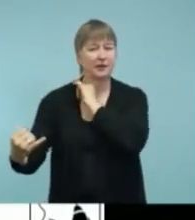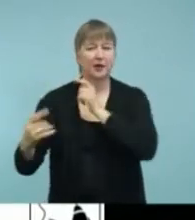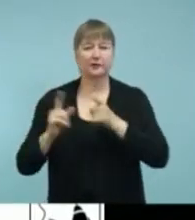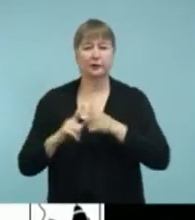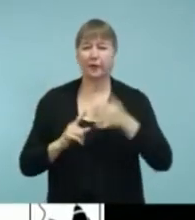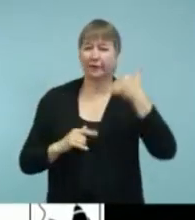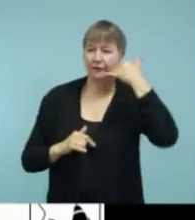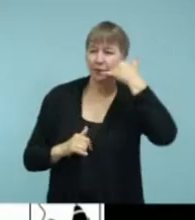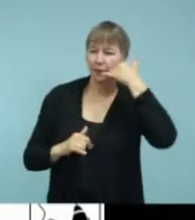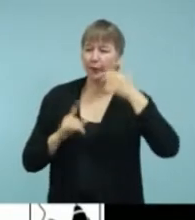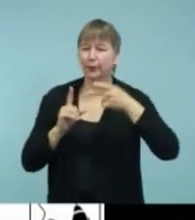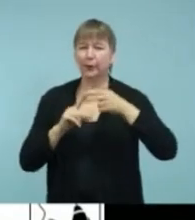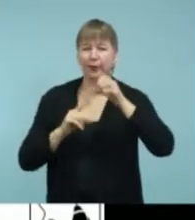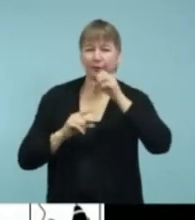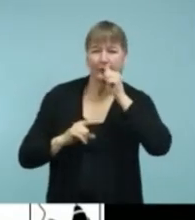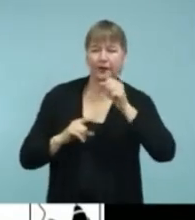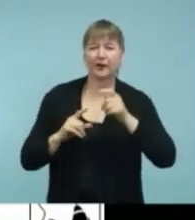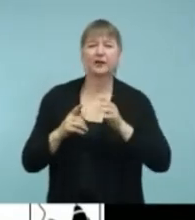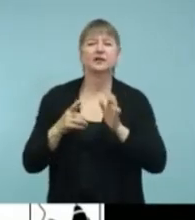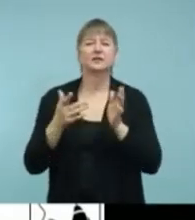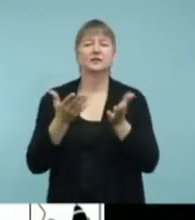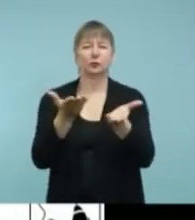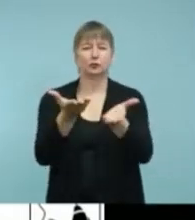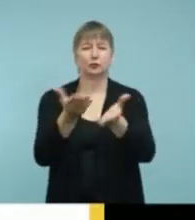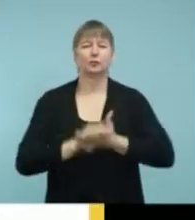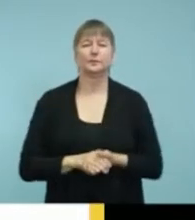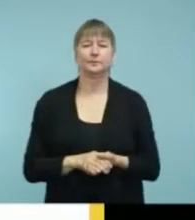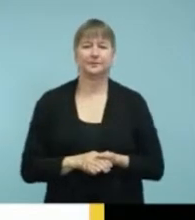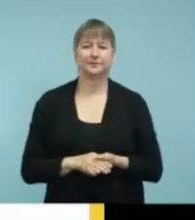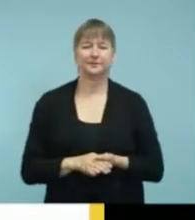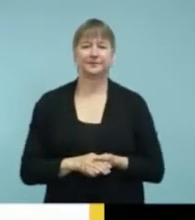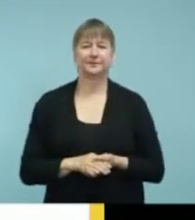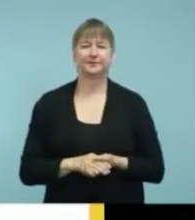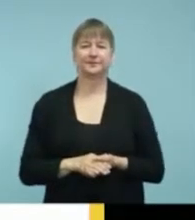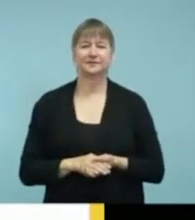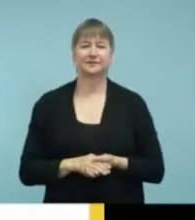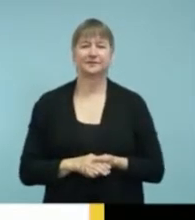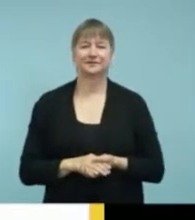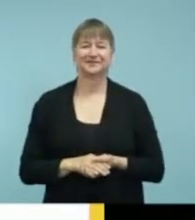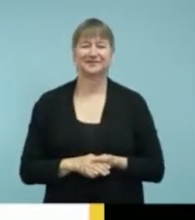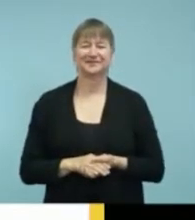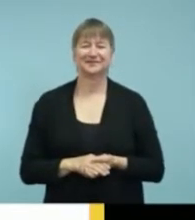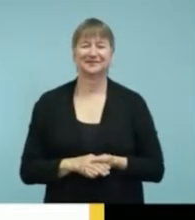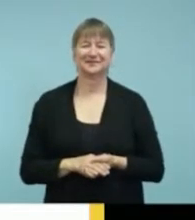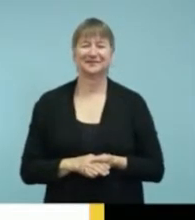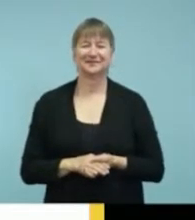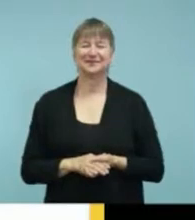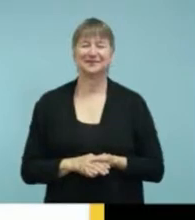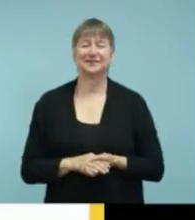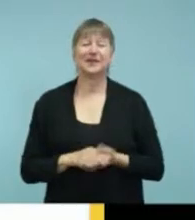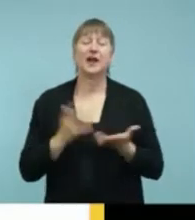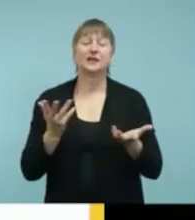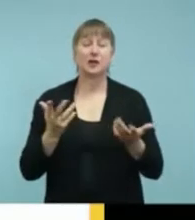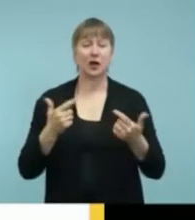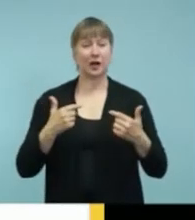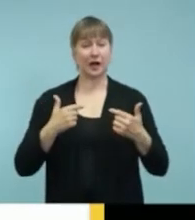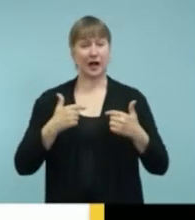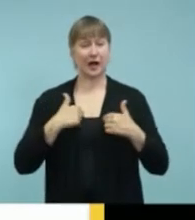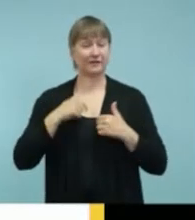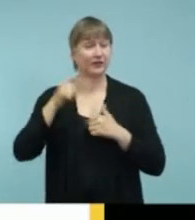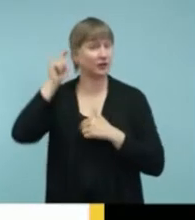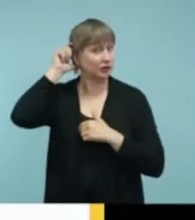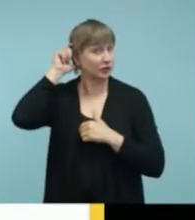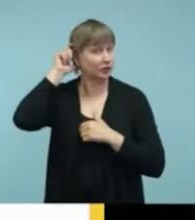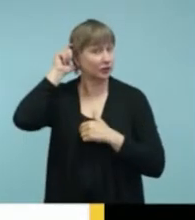amplification. So, go ahead and click. Next slide. Thank you. And so, for hearing aid users, this is accomplished